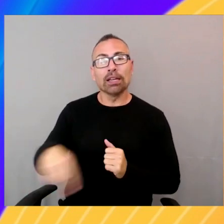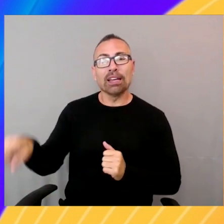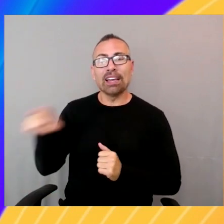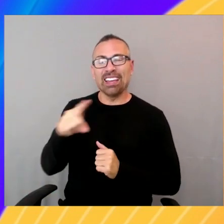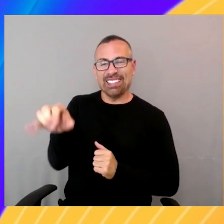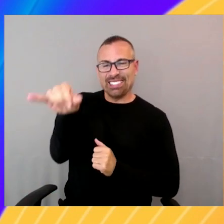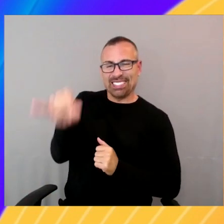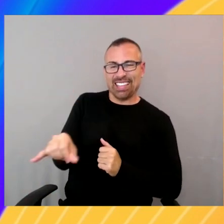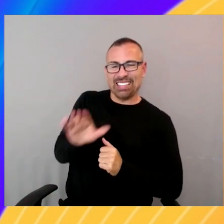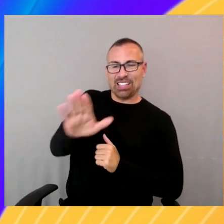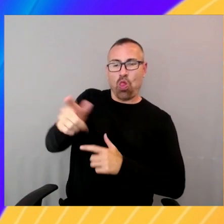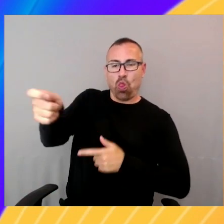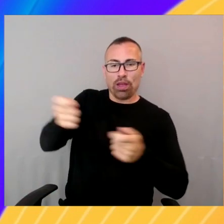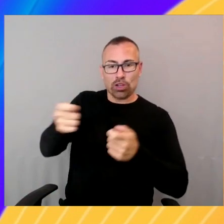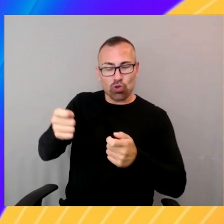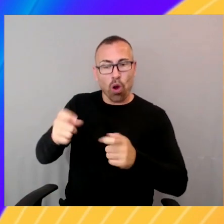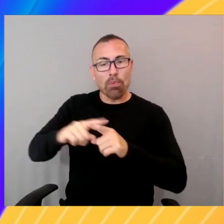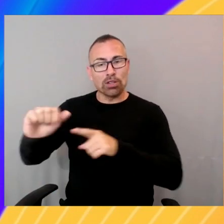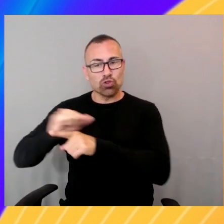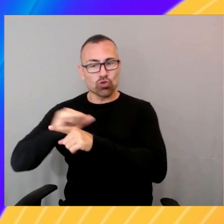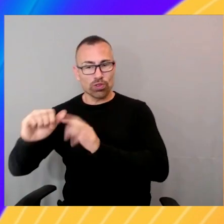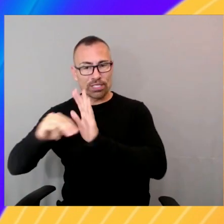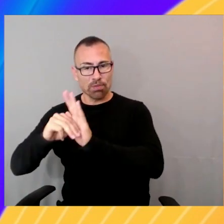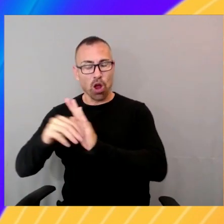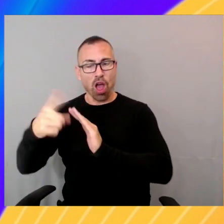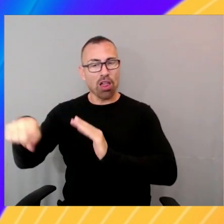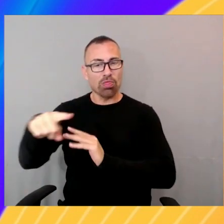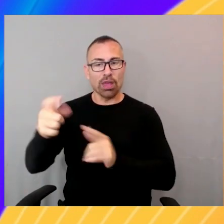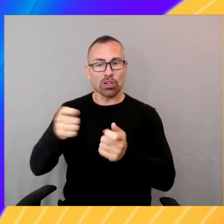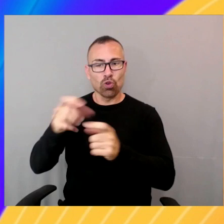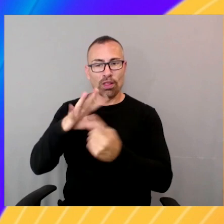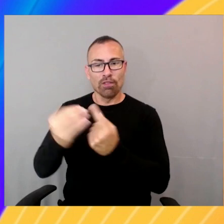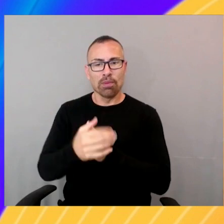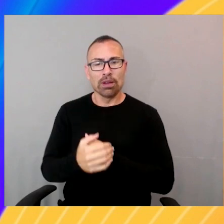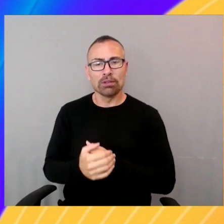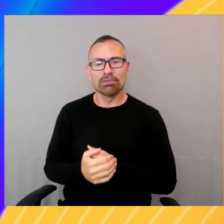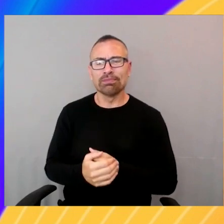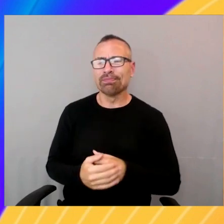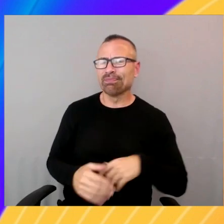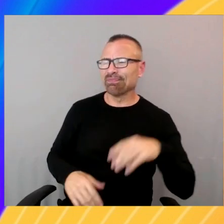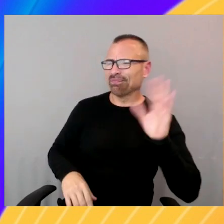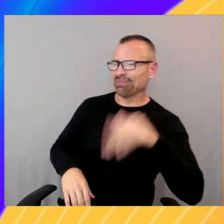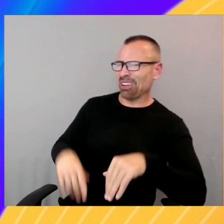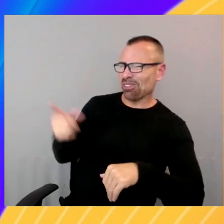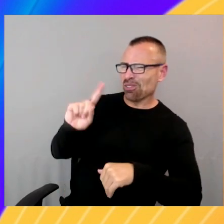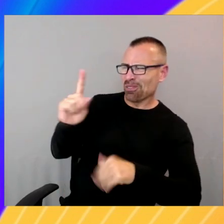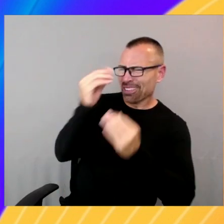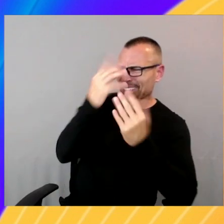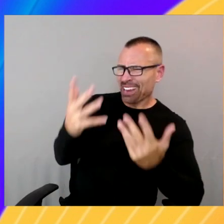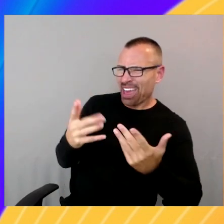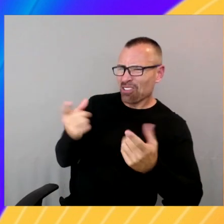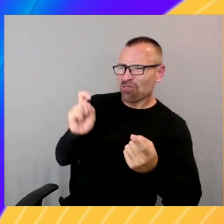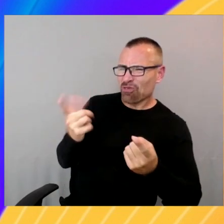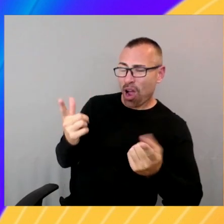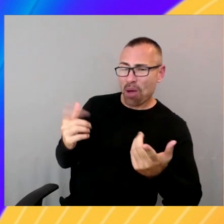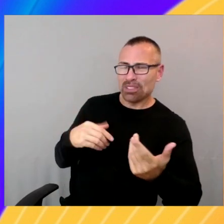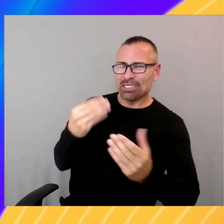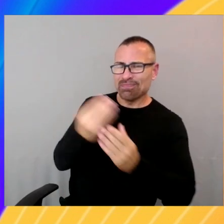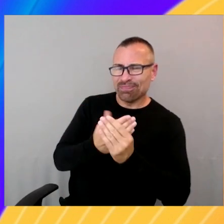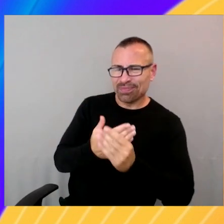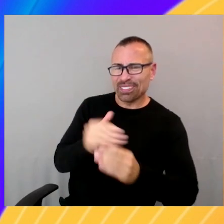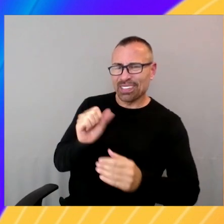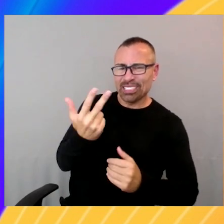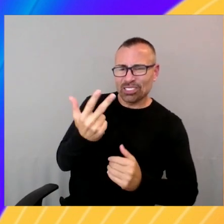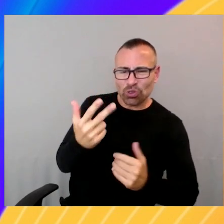entirely. Yeah. Where do they get the data from? they put that in like an Amazon S3 bucket or put it in Bedrock directly? Yeah. So good news, many customers already have that data on